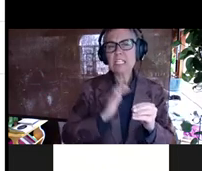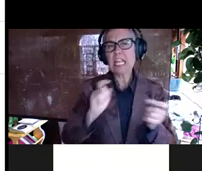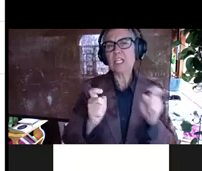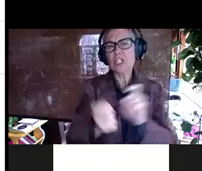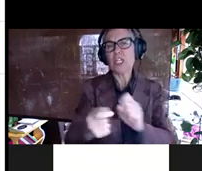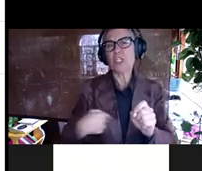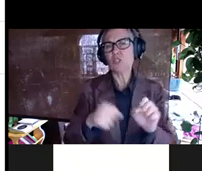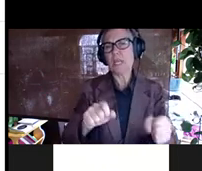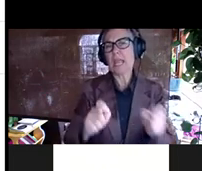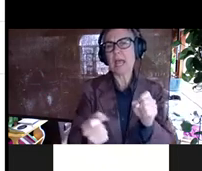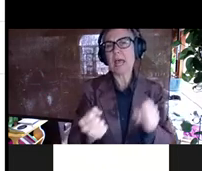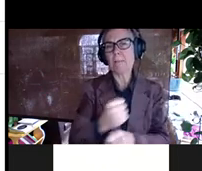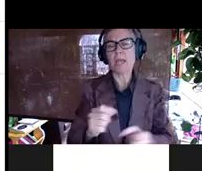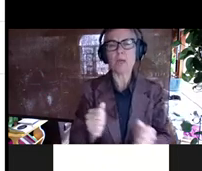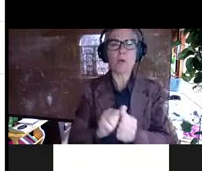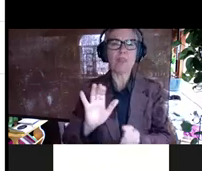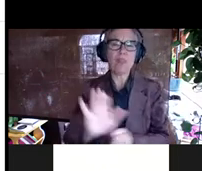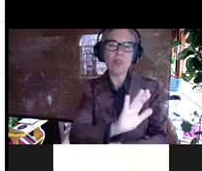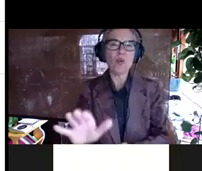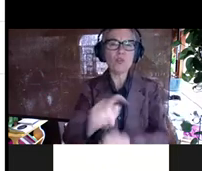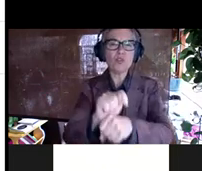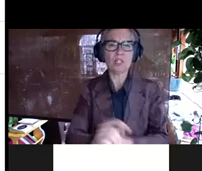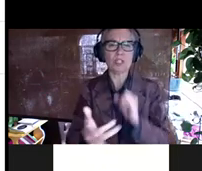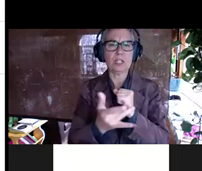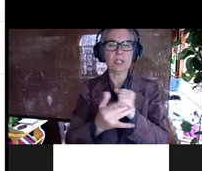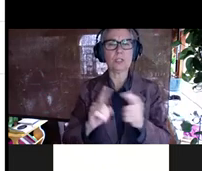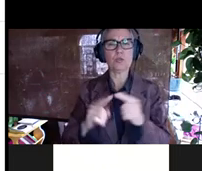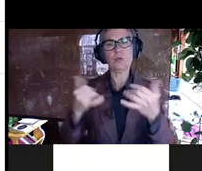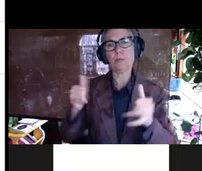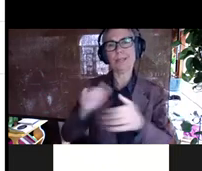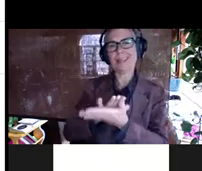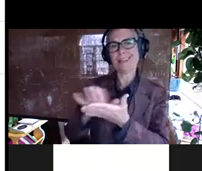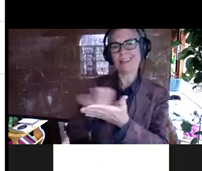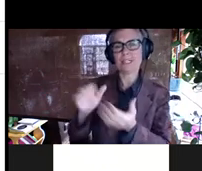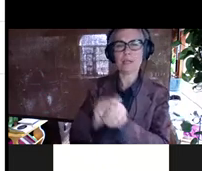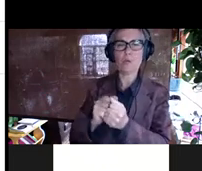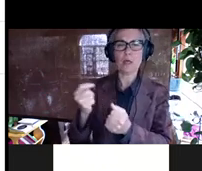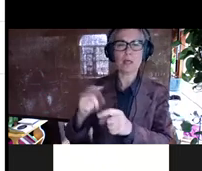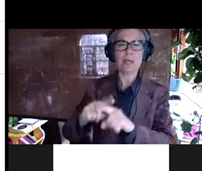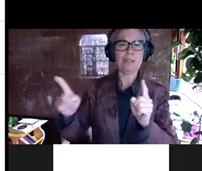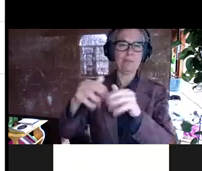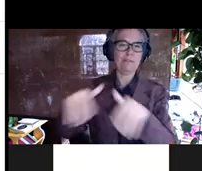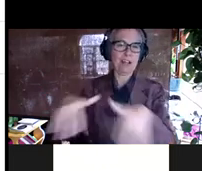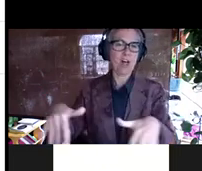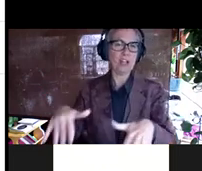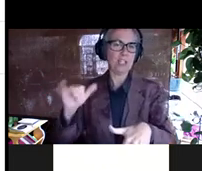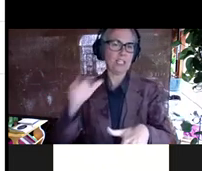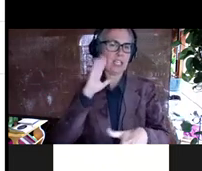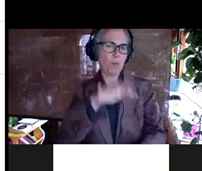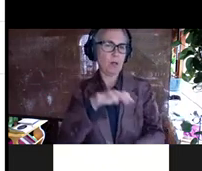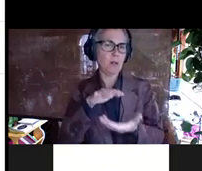we need to make to some of these traditional techniques to sort of play nicely with, somewhat different phylogenies that we'll get out of this.